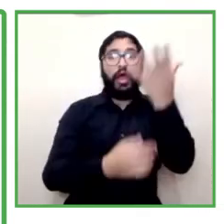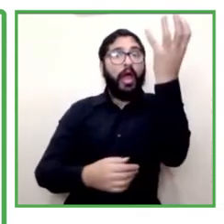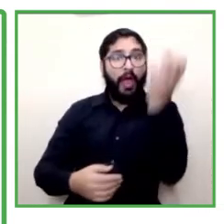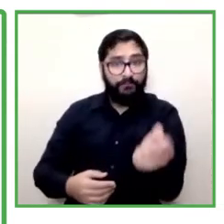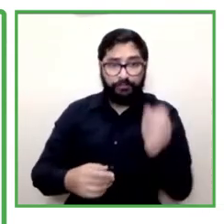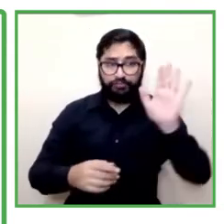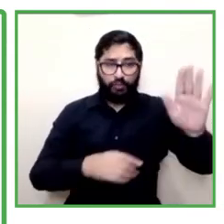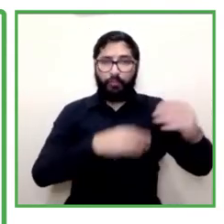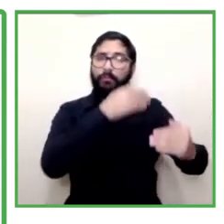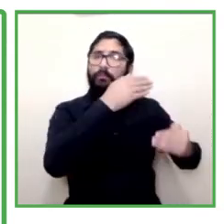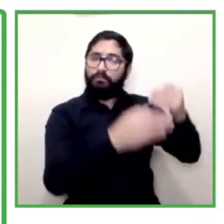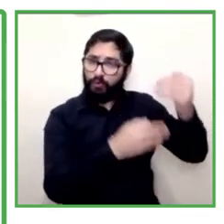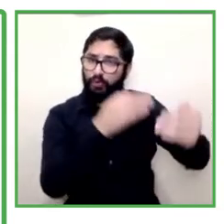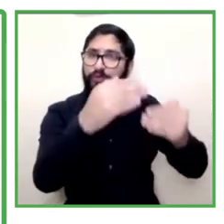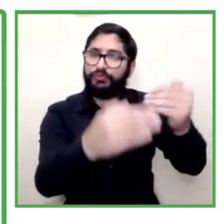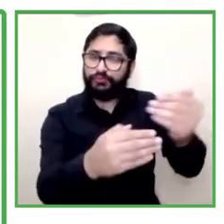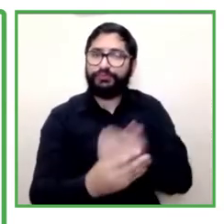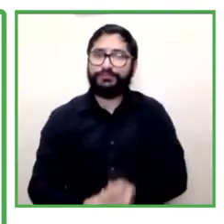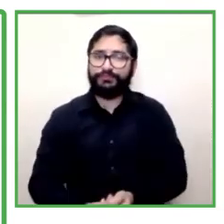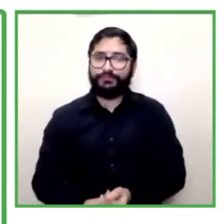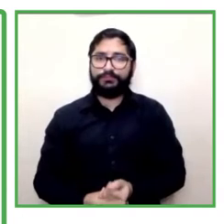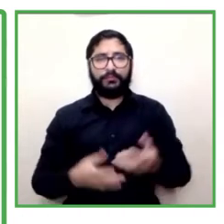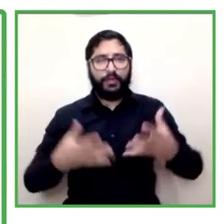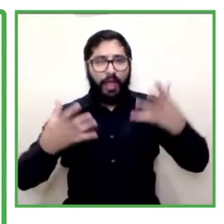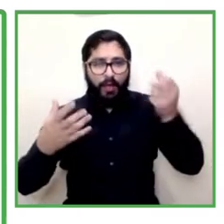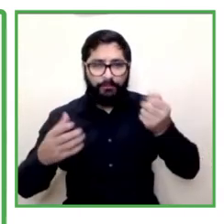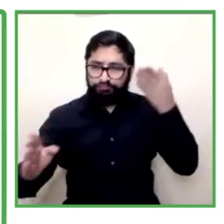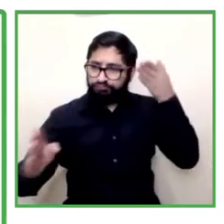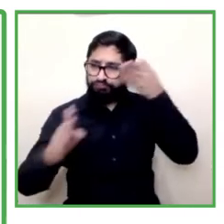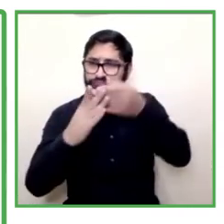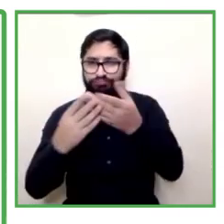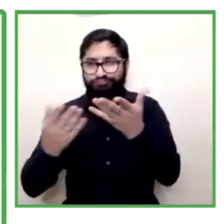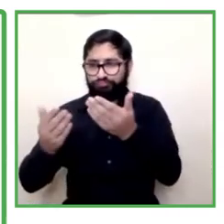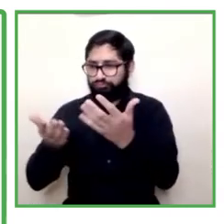for them we analyze their income